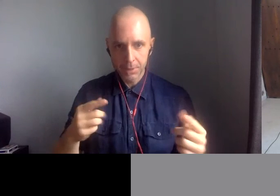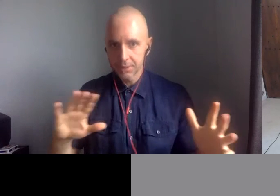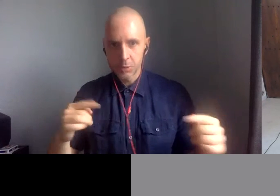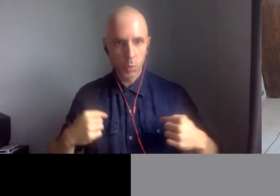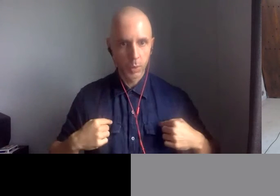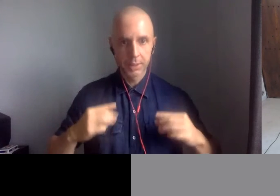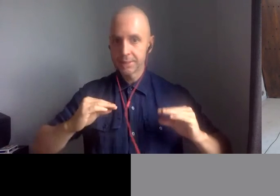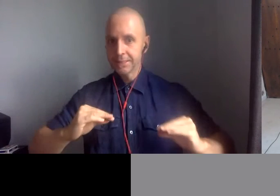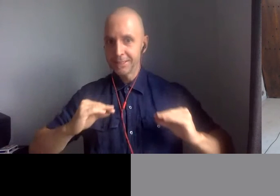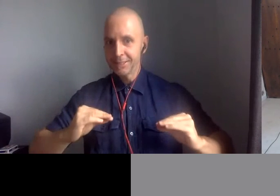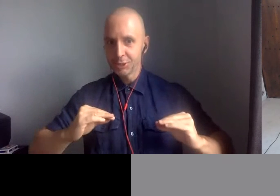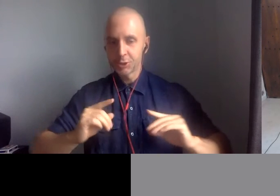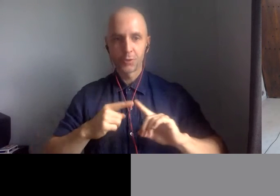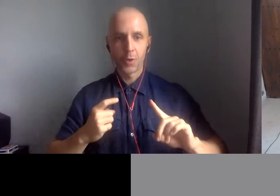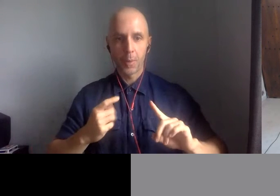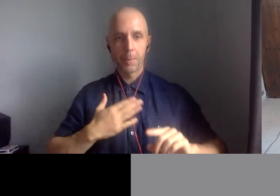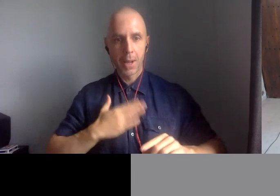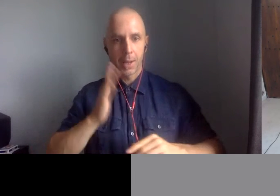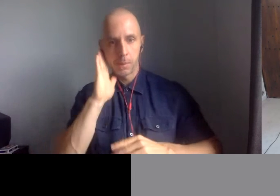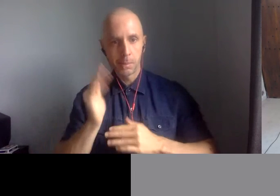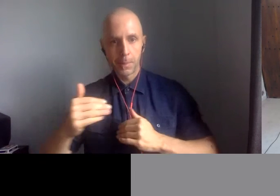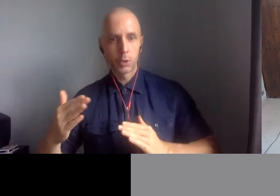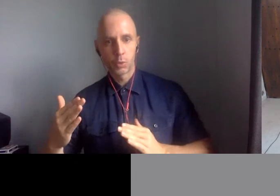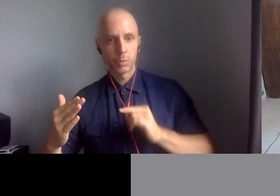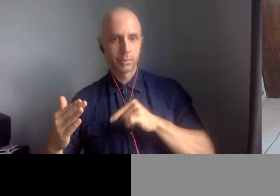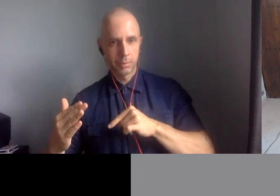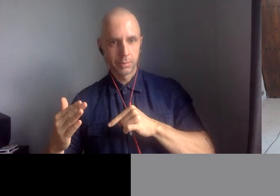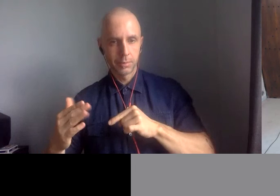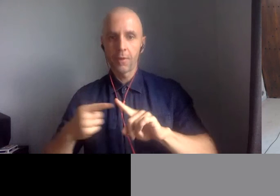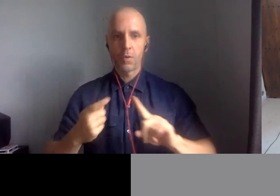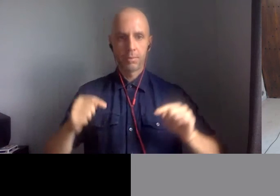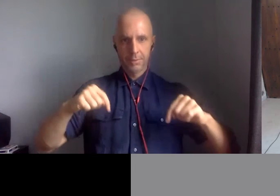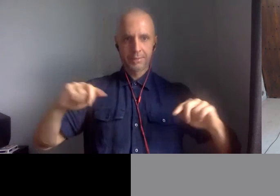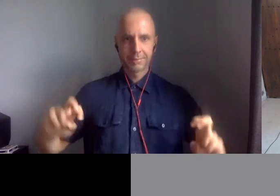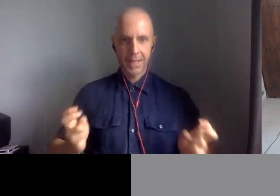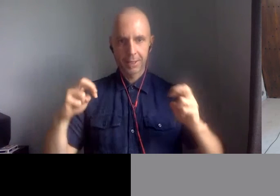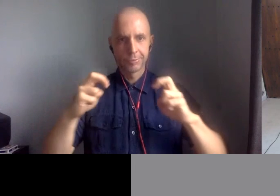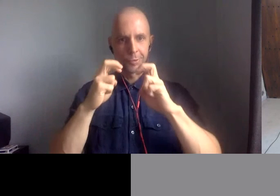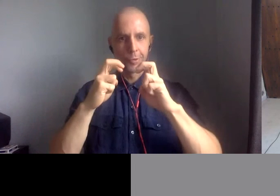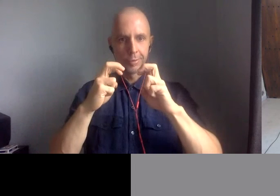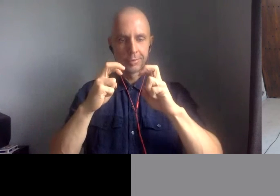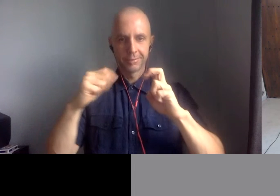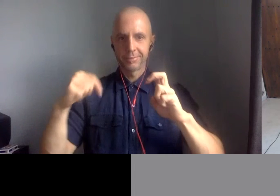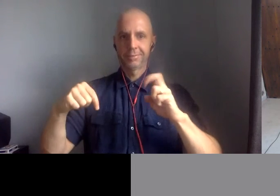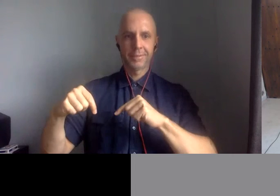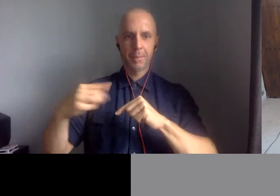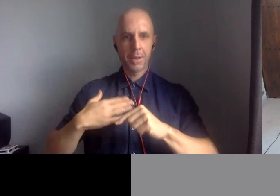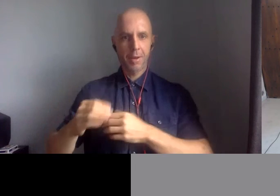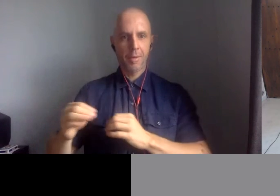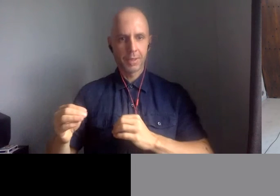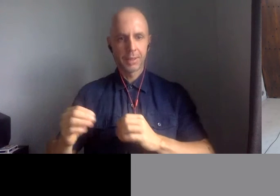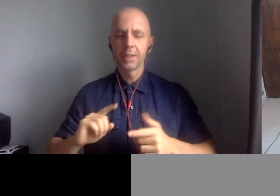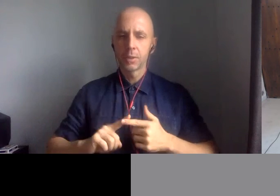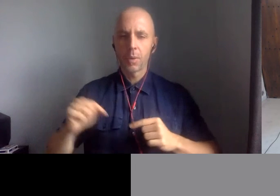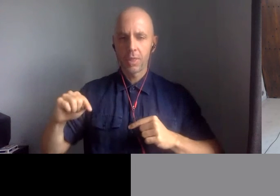But then we had to reconsider how the content was delivered. And that actually gave us an opportunity to